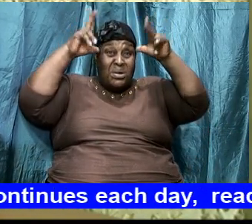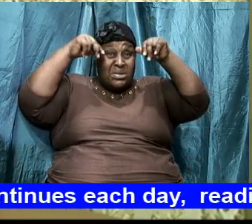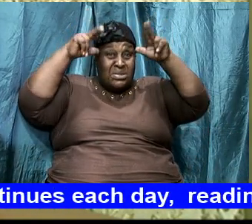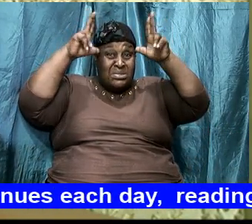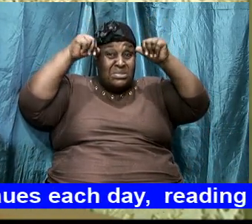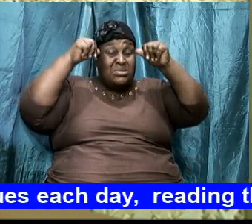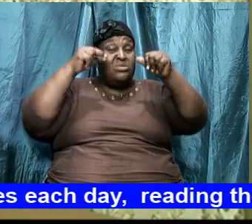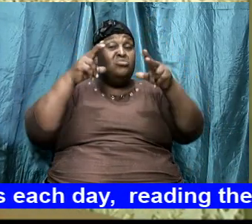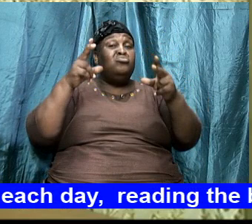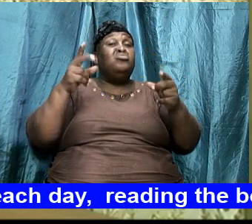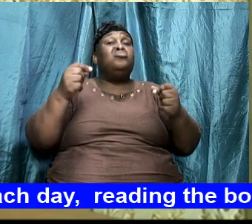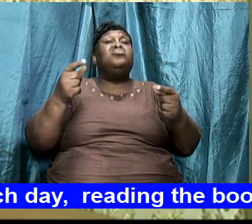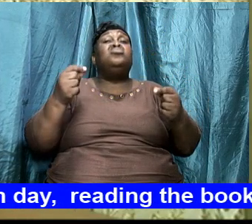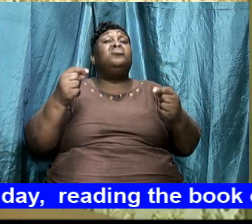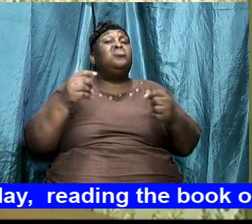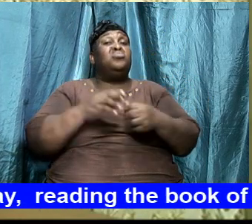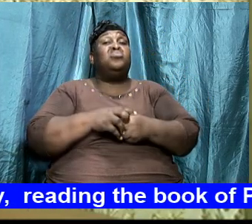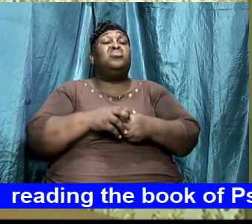him